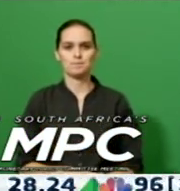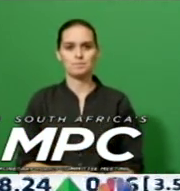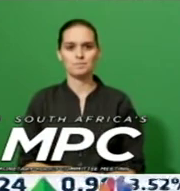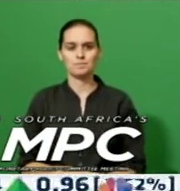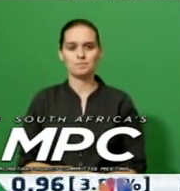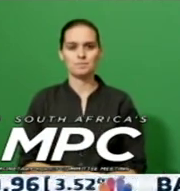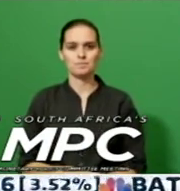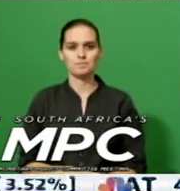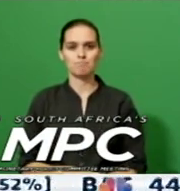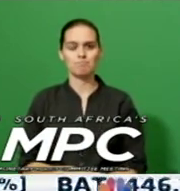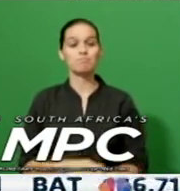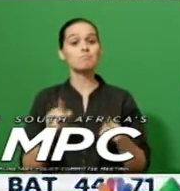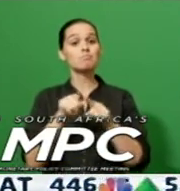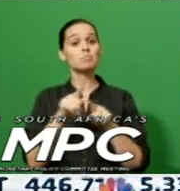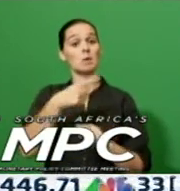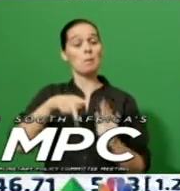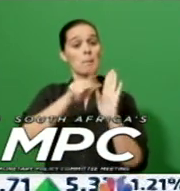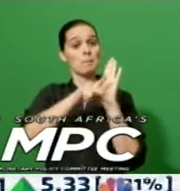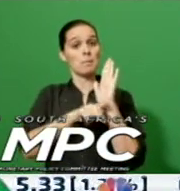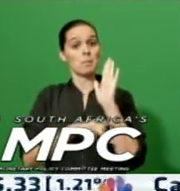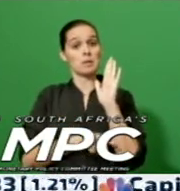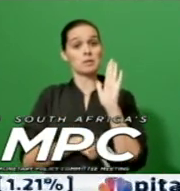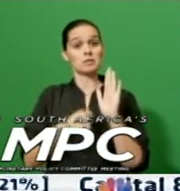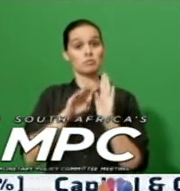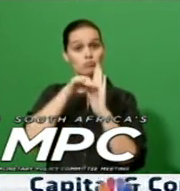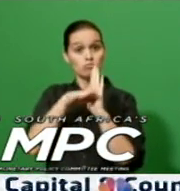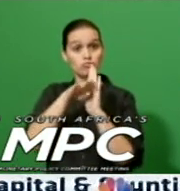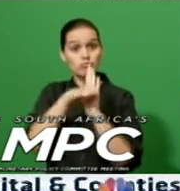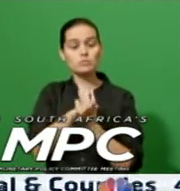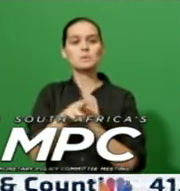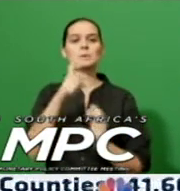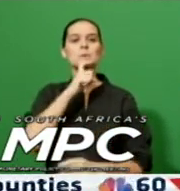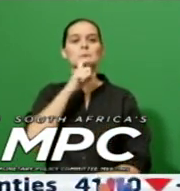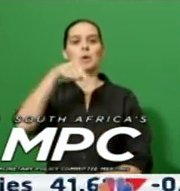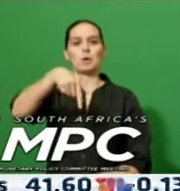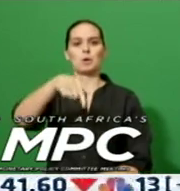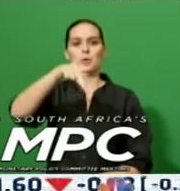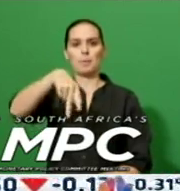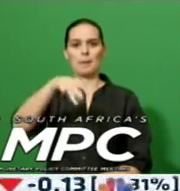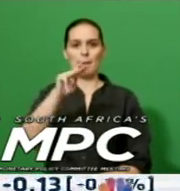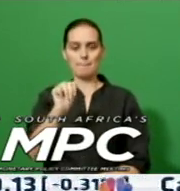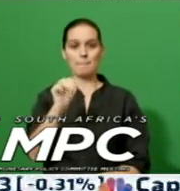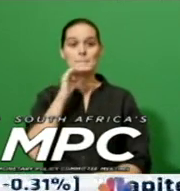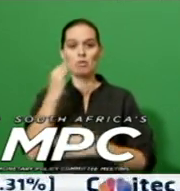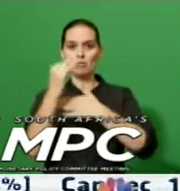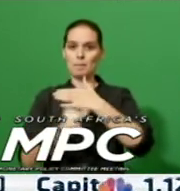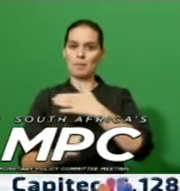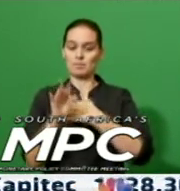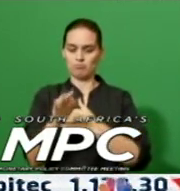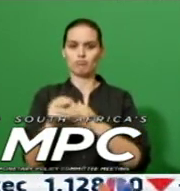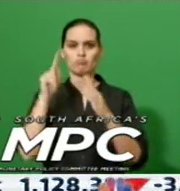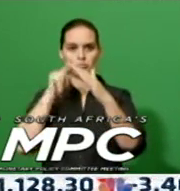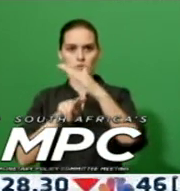of policy rates generated by the quarterly projection model is for one hike of 25